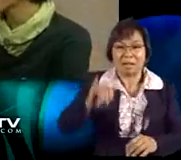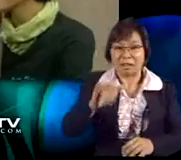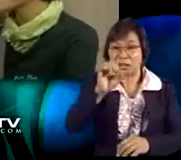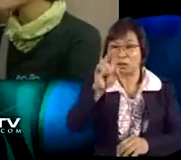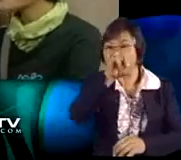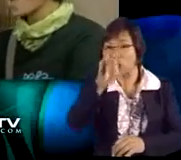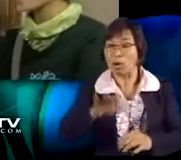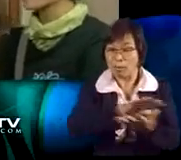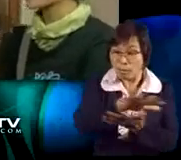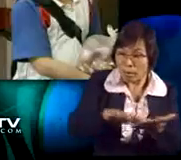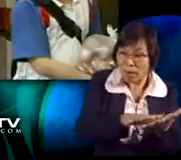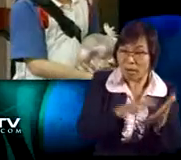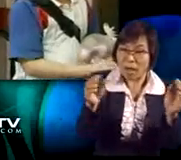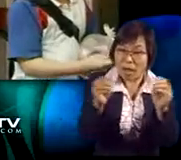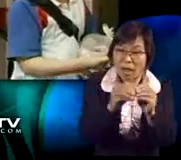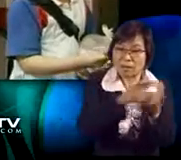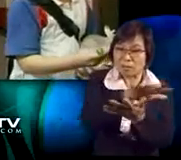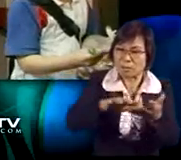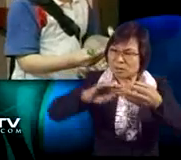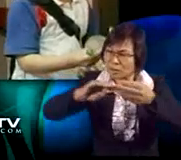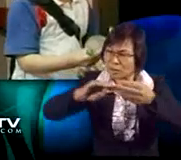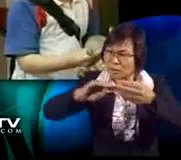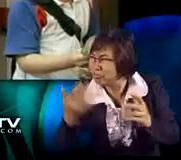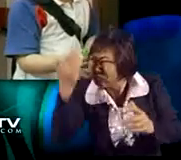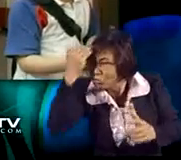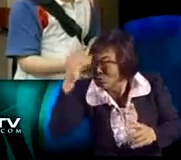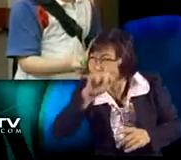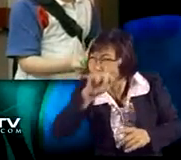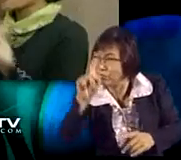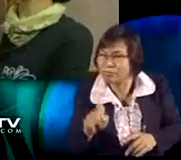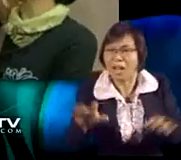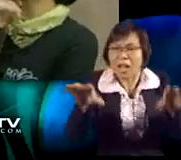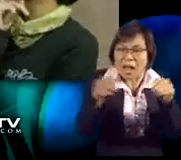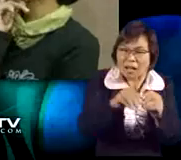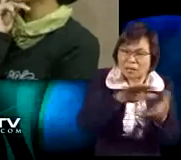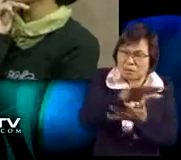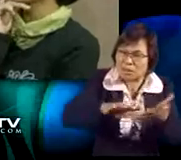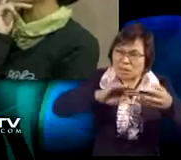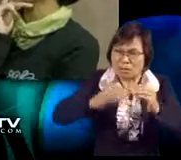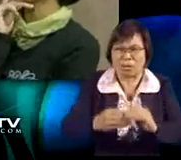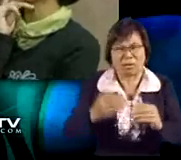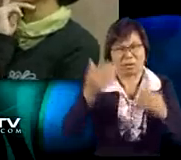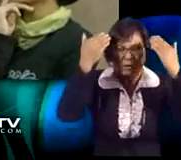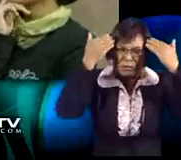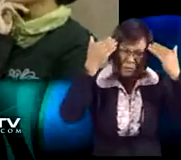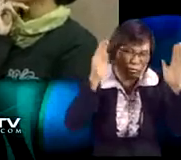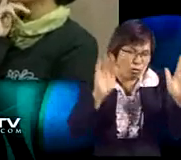cream? Wow. Hey, Susie. Do you know how to add mixed numbers? Add mixed numbers.